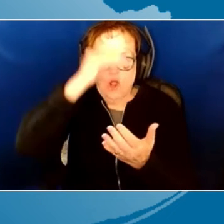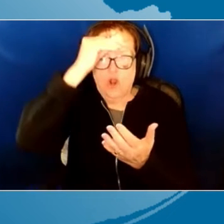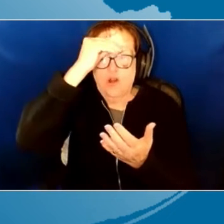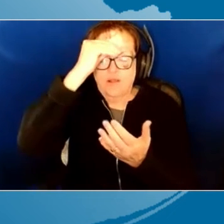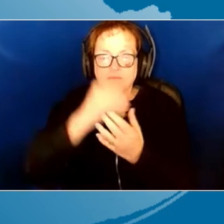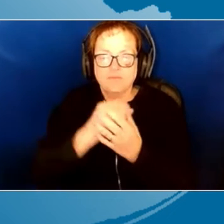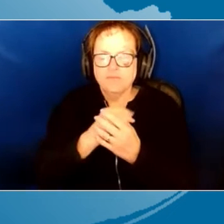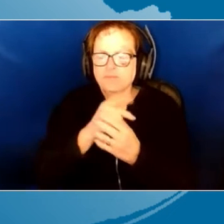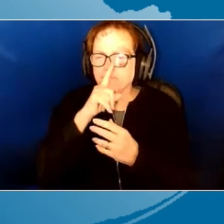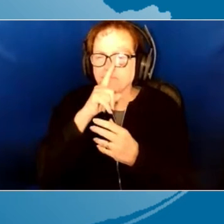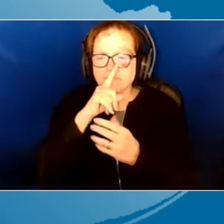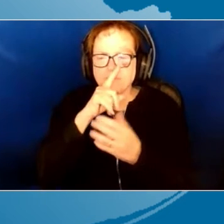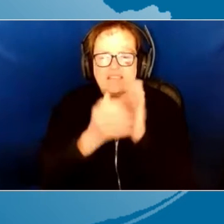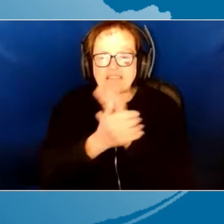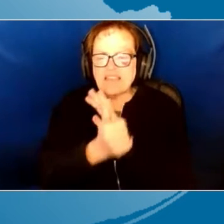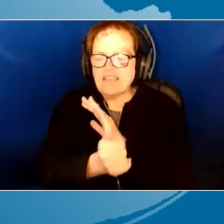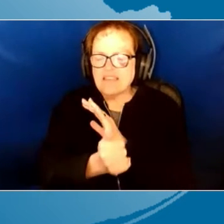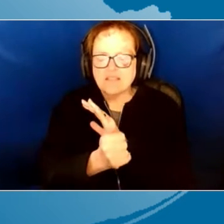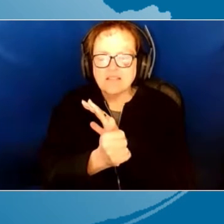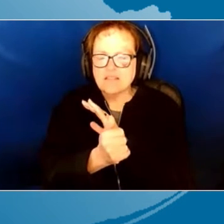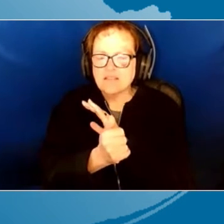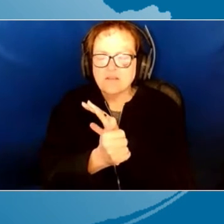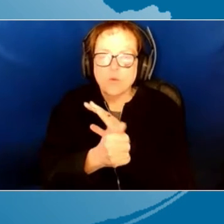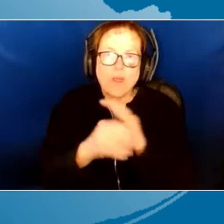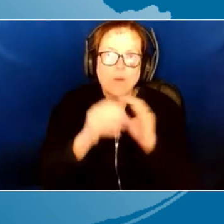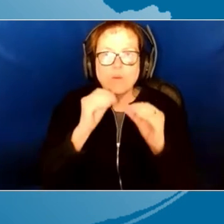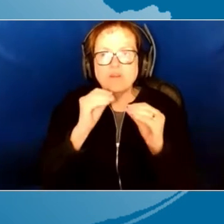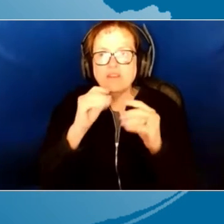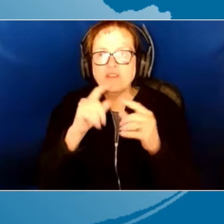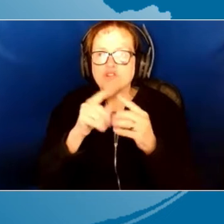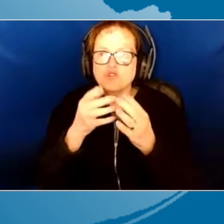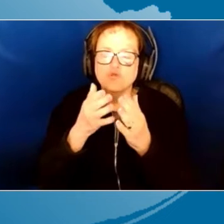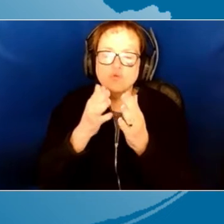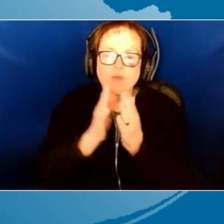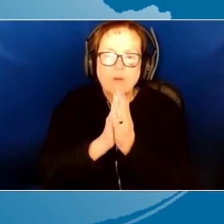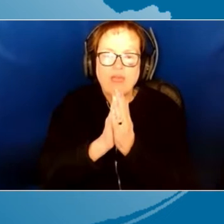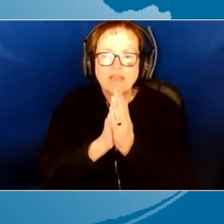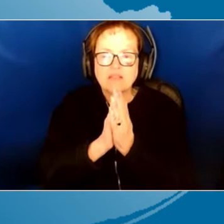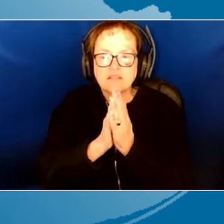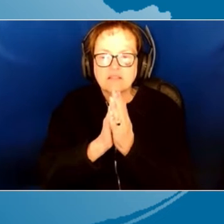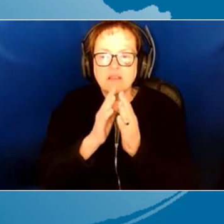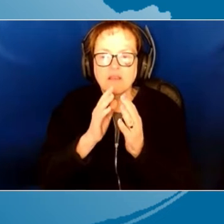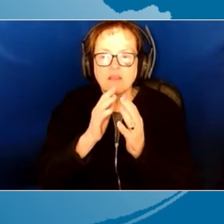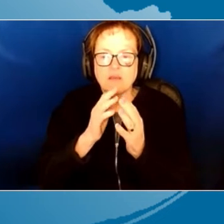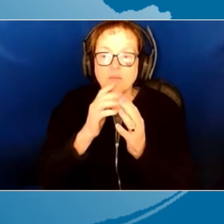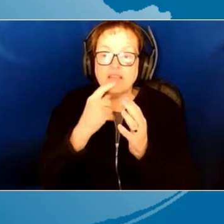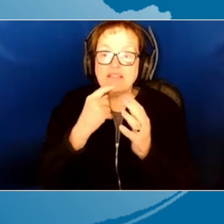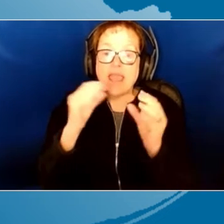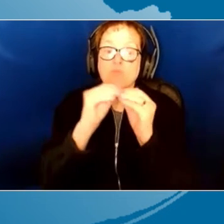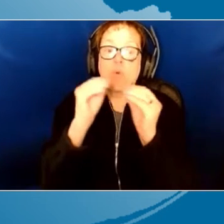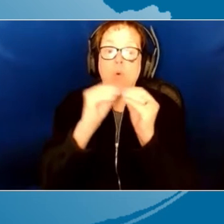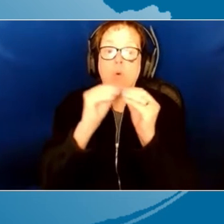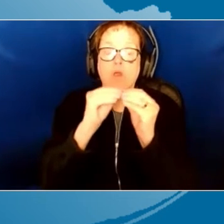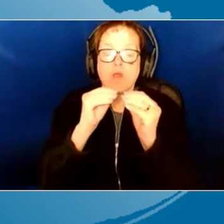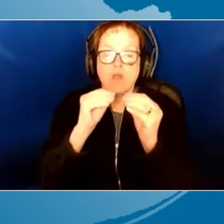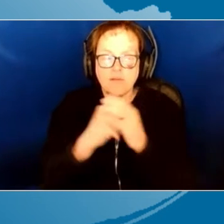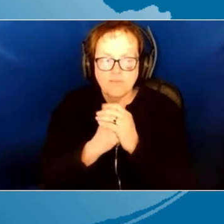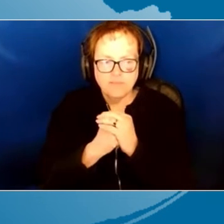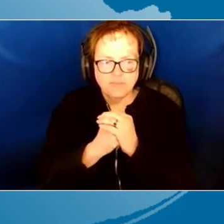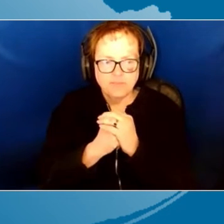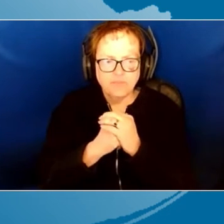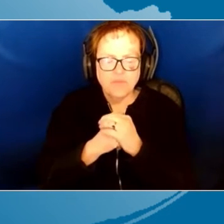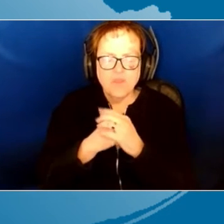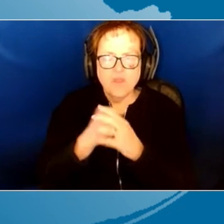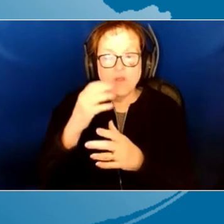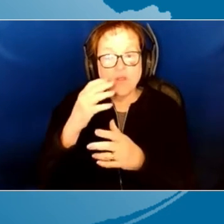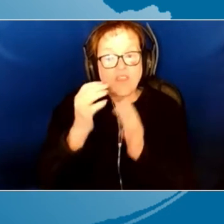talk about skills. Well, we're going to teach him to request by saying more. Now, there's a skill aspect to